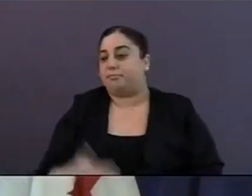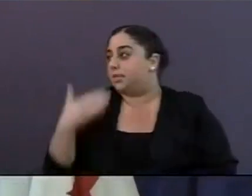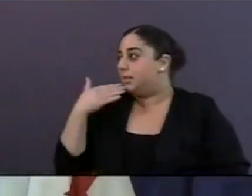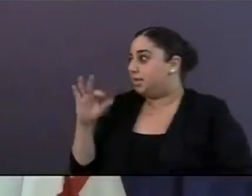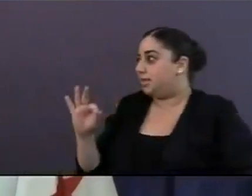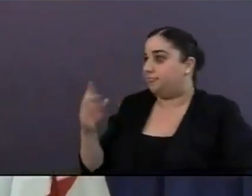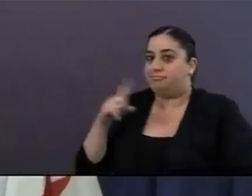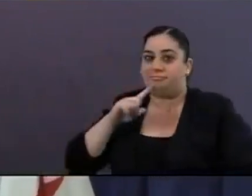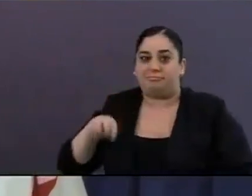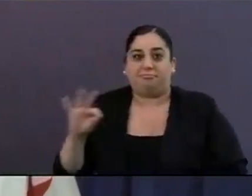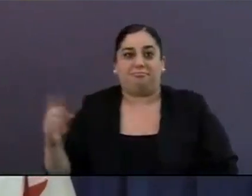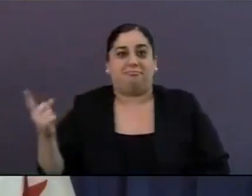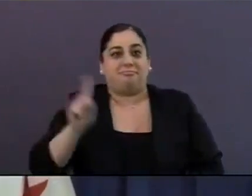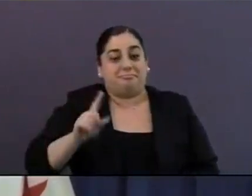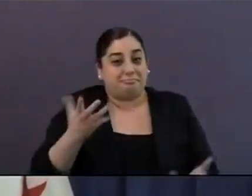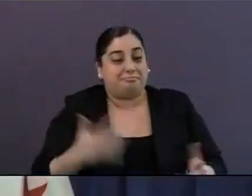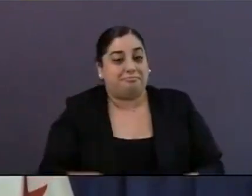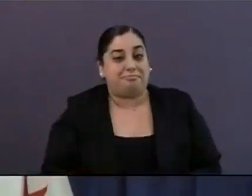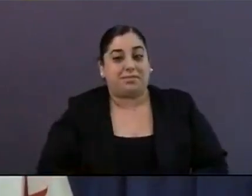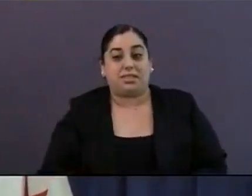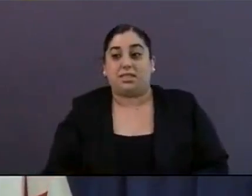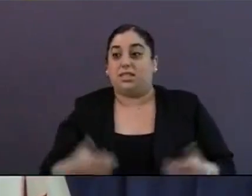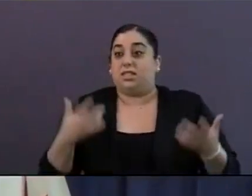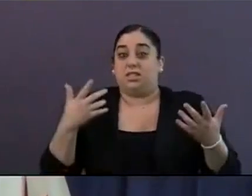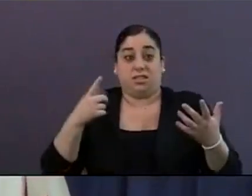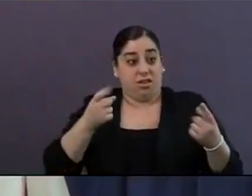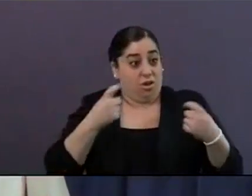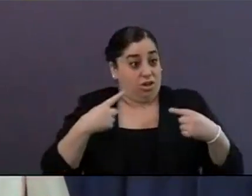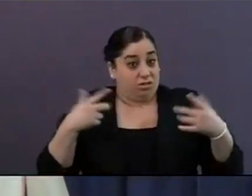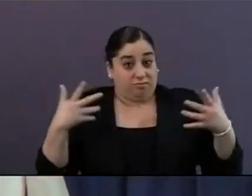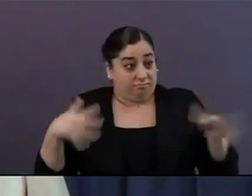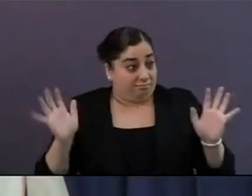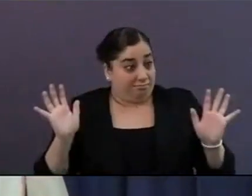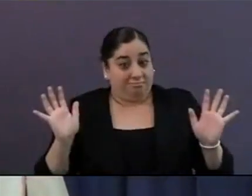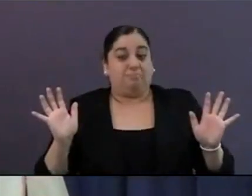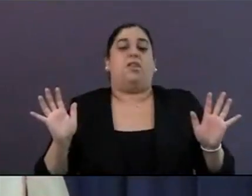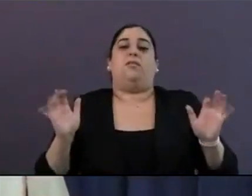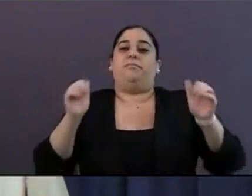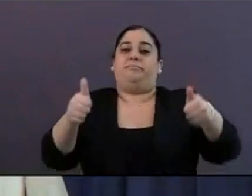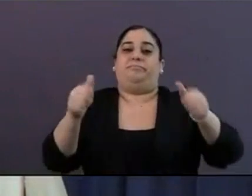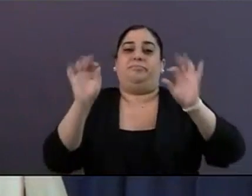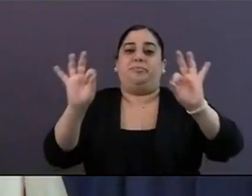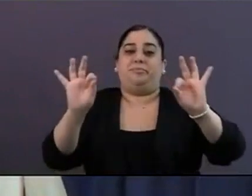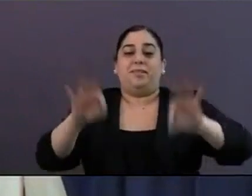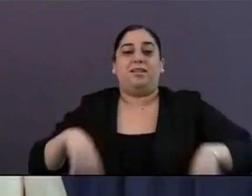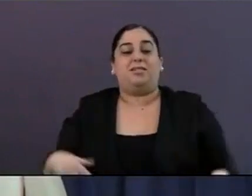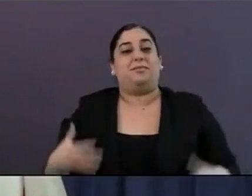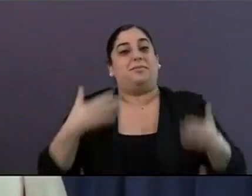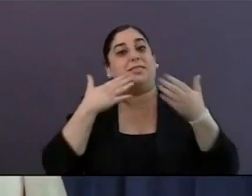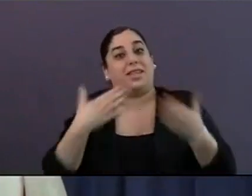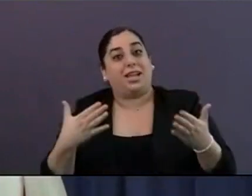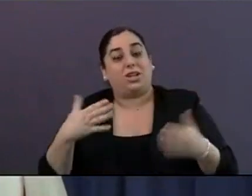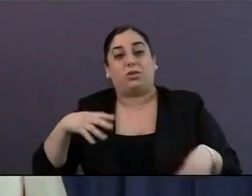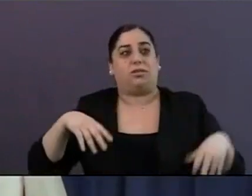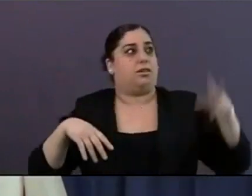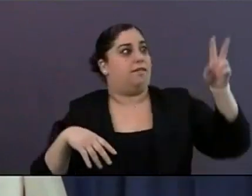Thank you. I mean, that was our only question for today. Thank you. Again, thank you to folks at Verizon, thank you to folks at Rady Children's for a